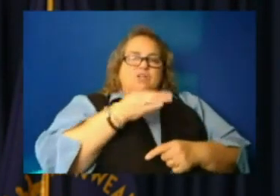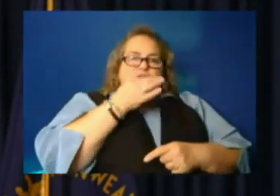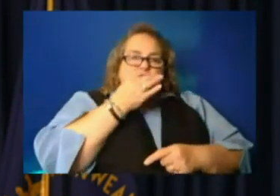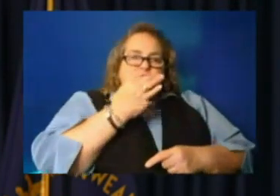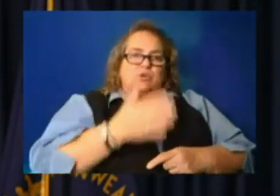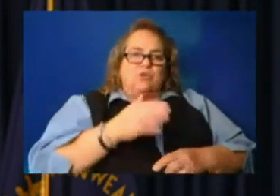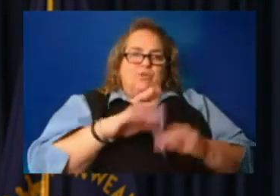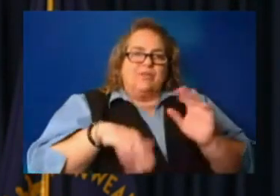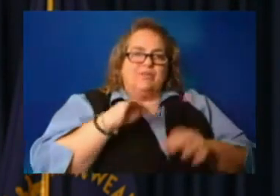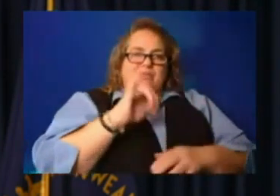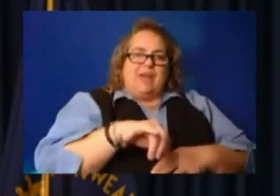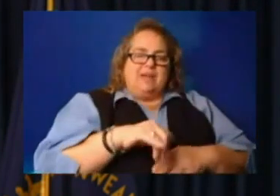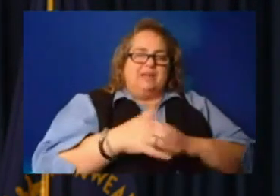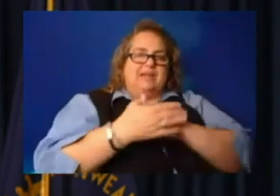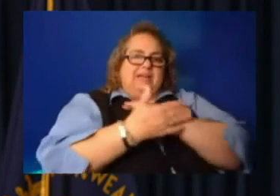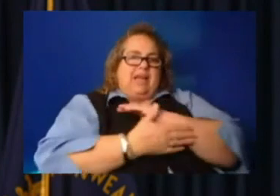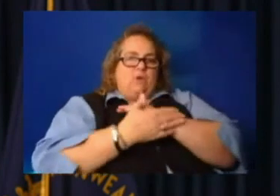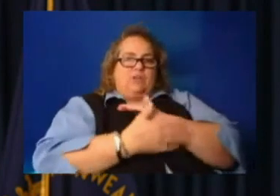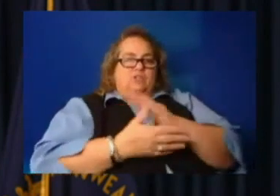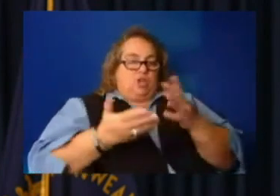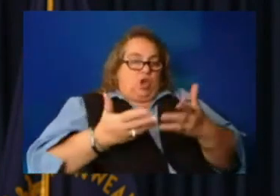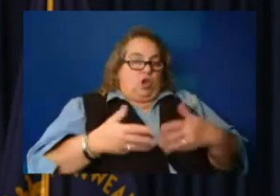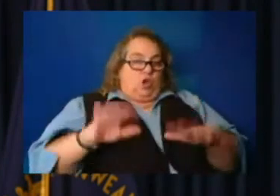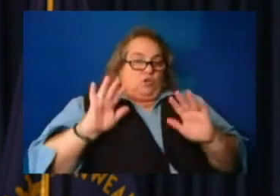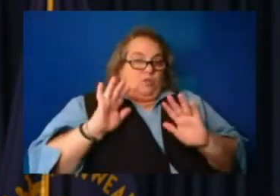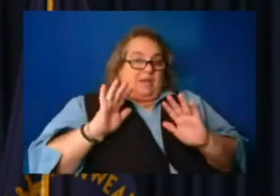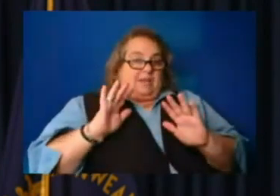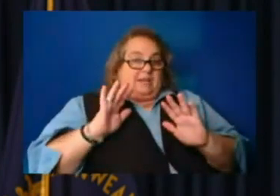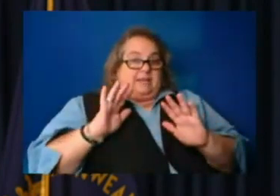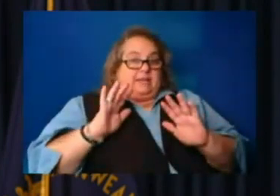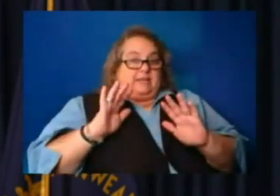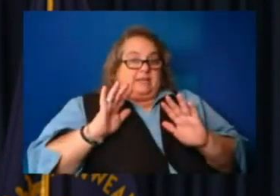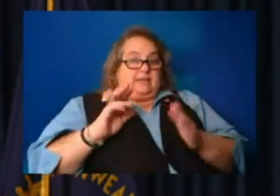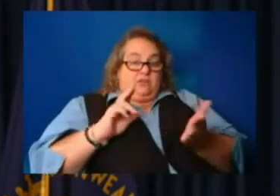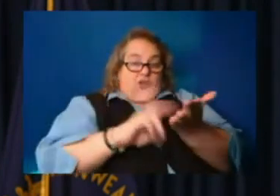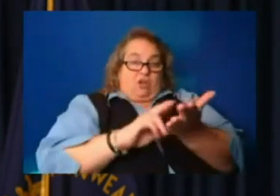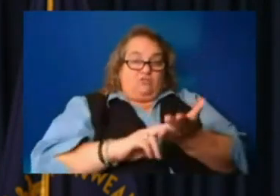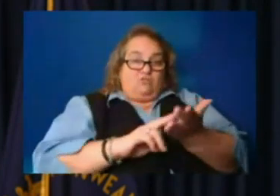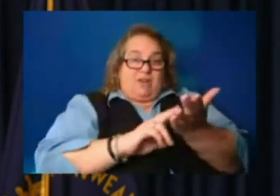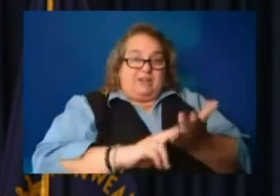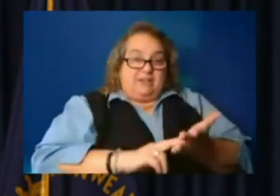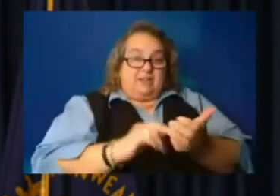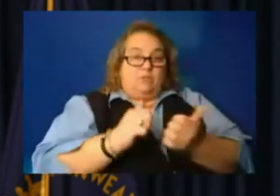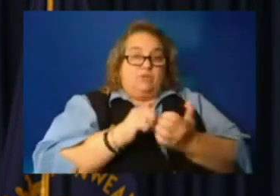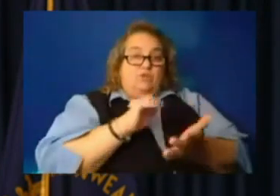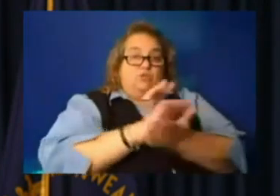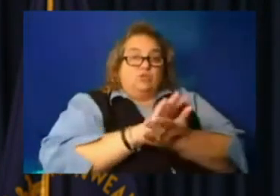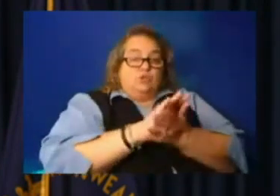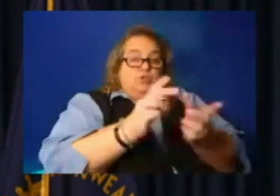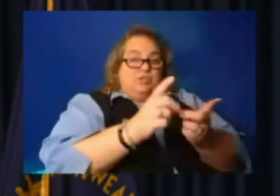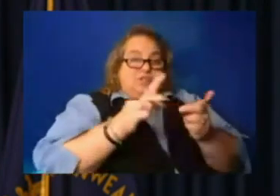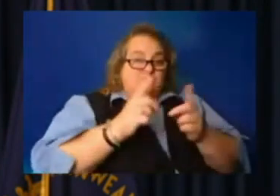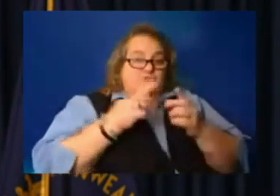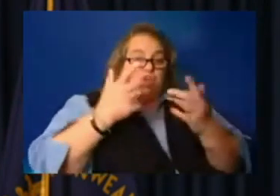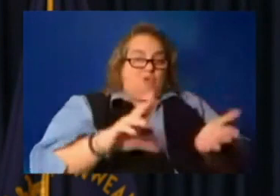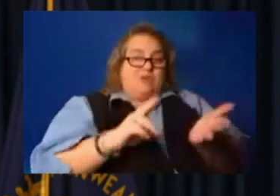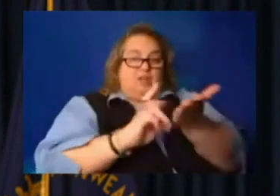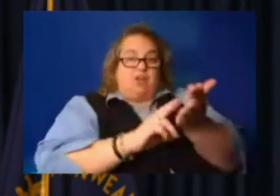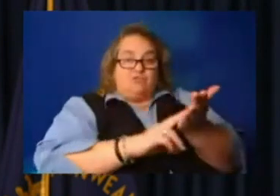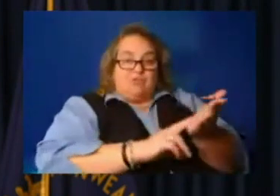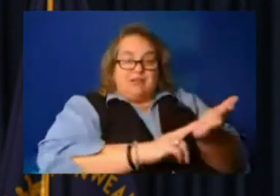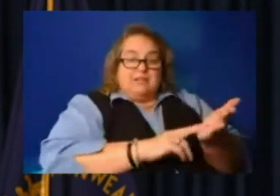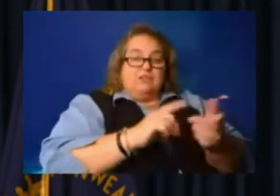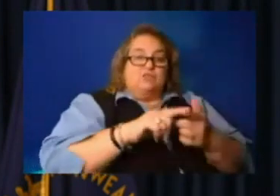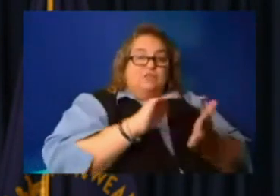Counties are already, um, contracting, uh, school districts are already contracting to clean up,